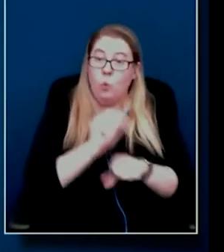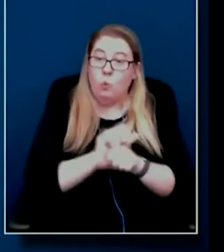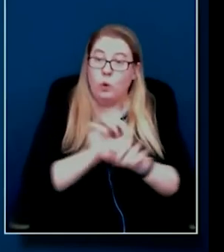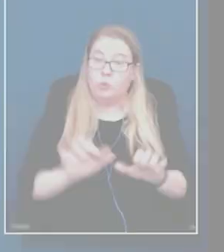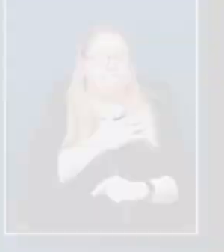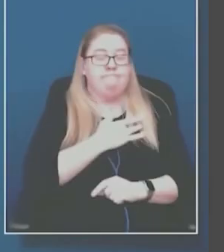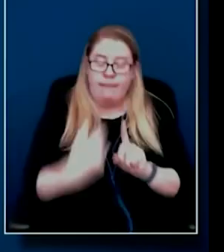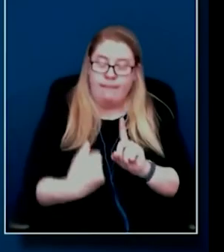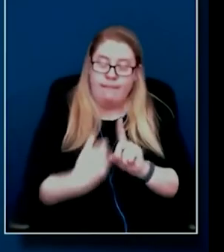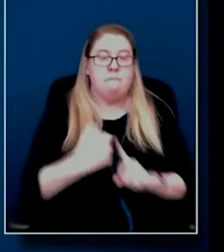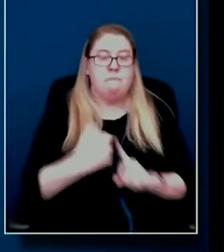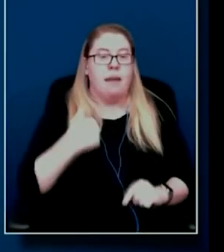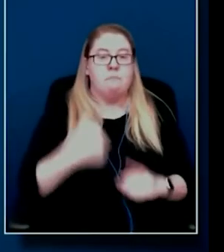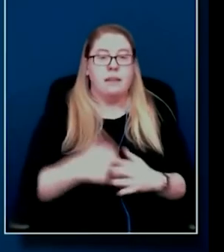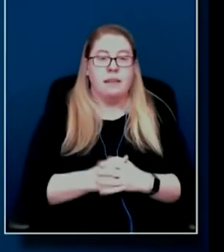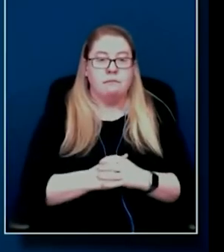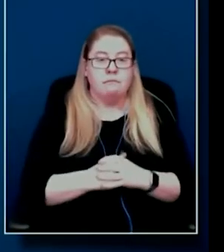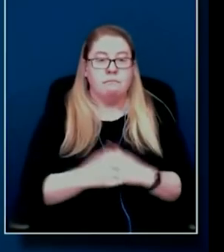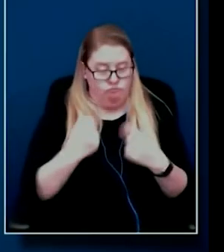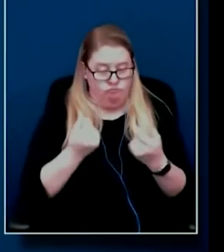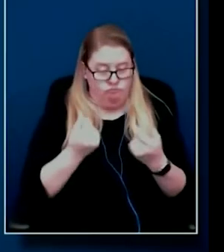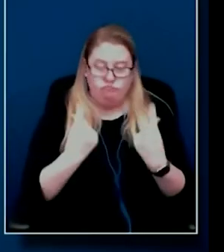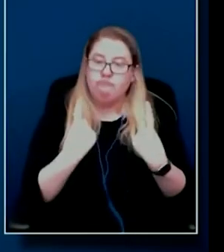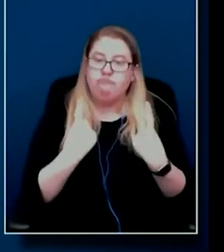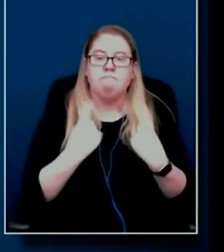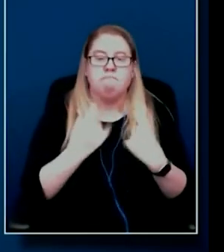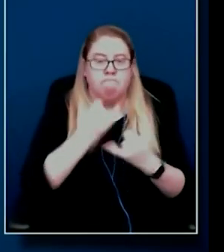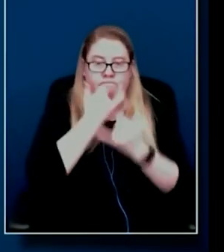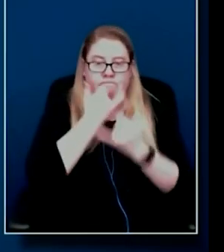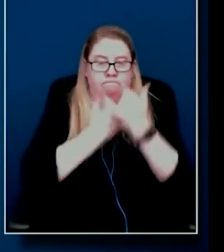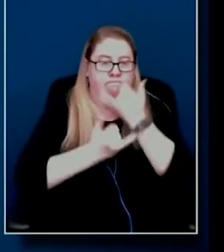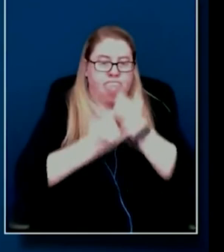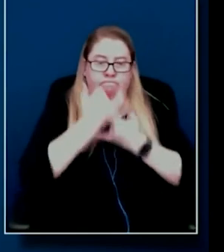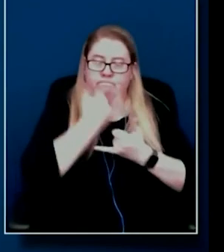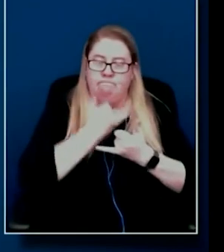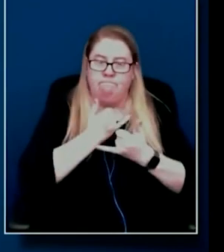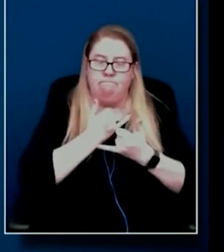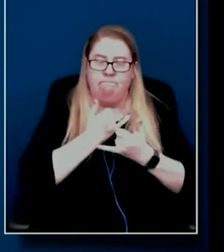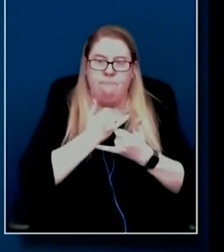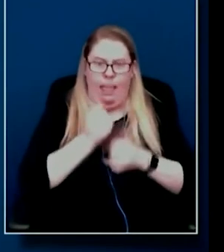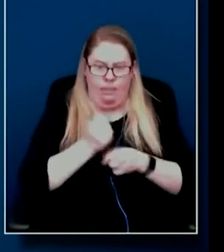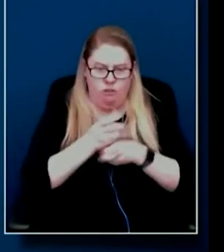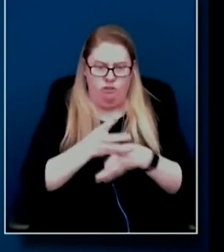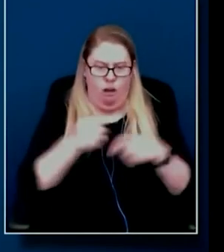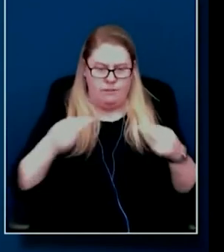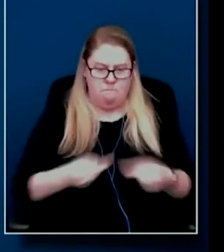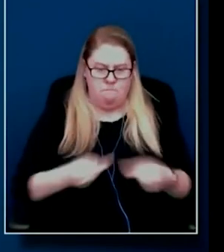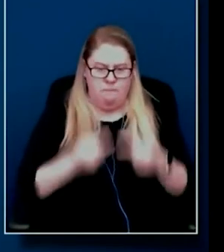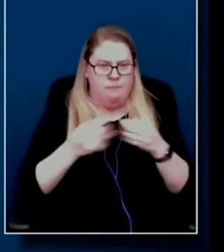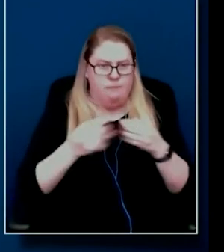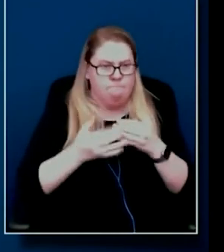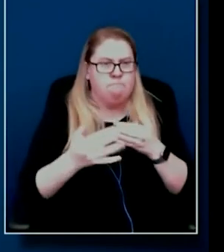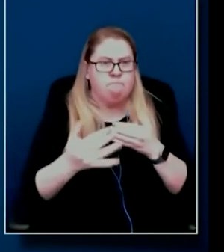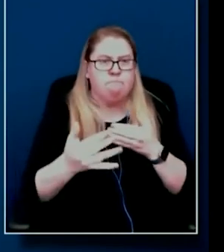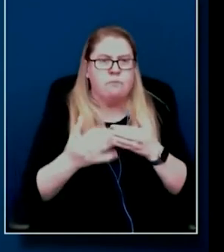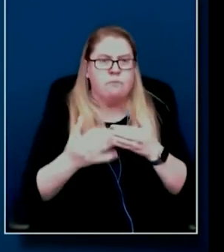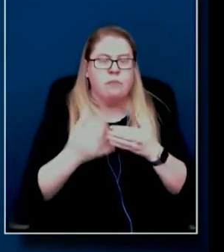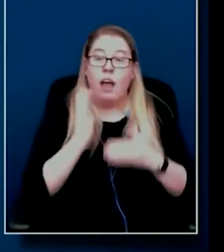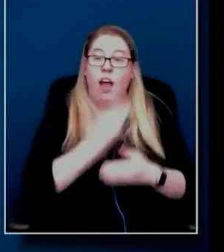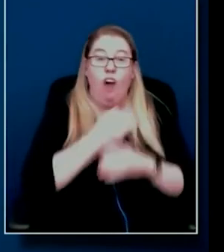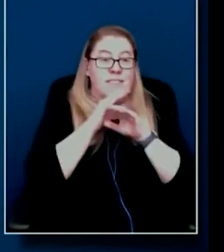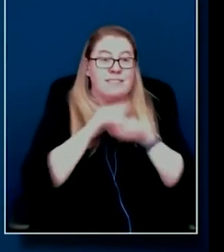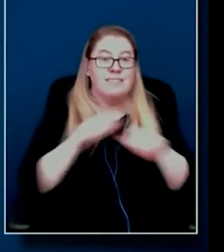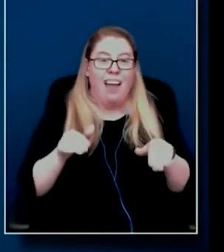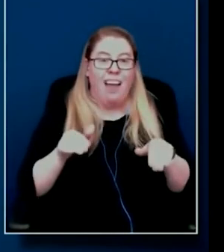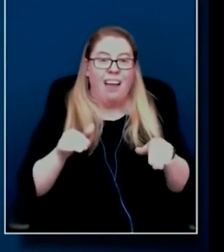with listening. I understand that we've made mistakes and the pain that those mistakes have caused, and I know that our silence wasn't just about